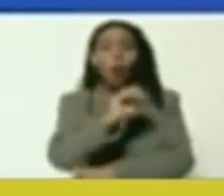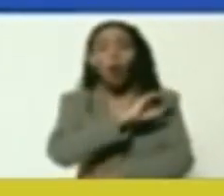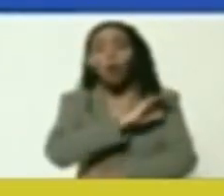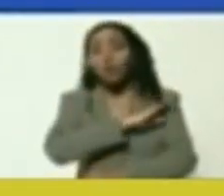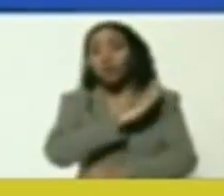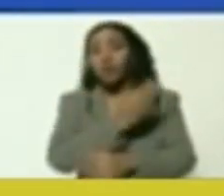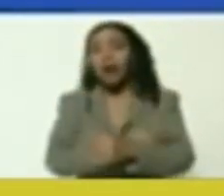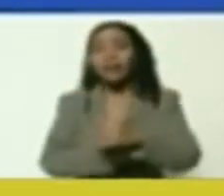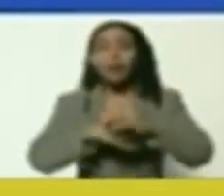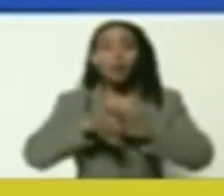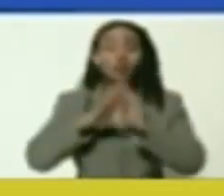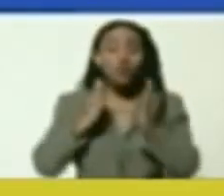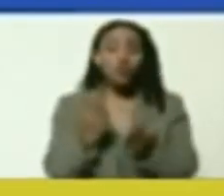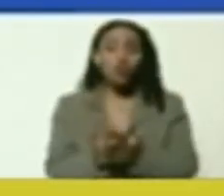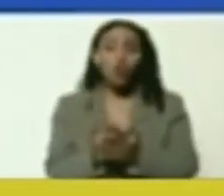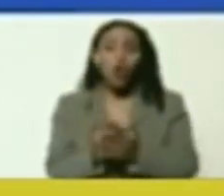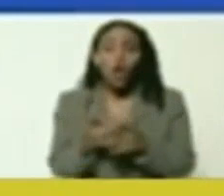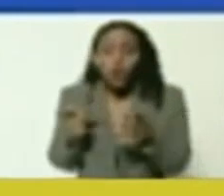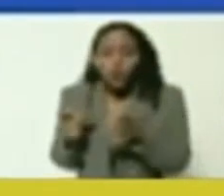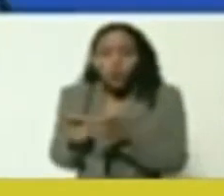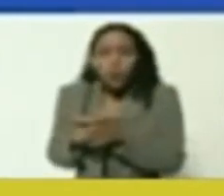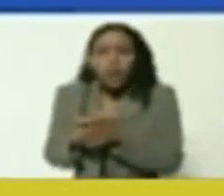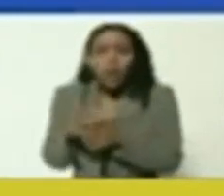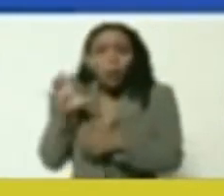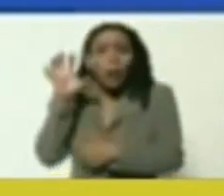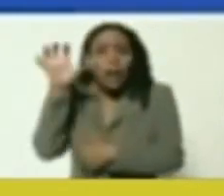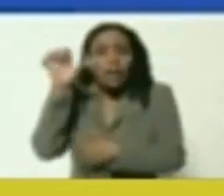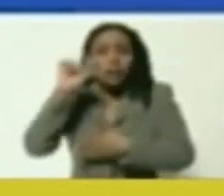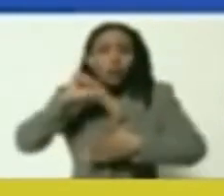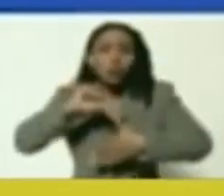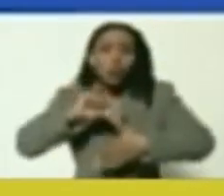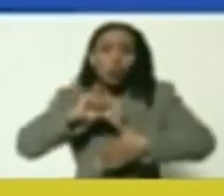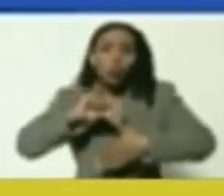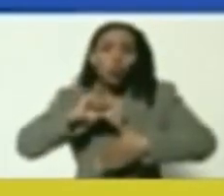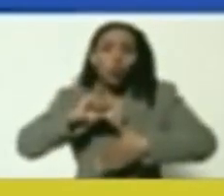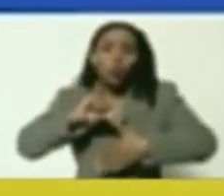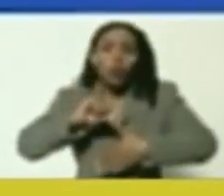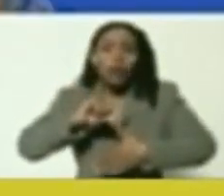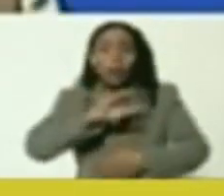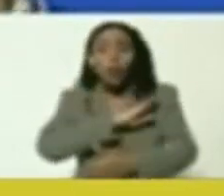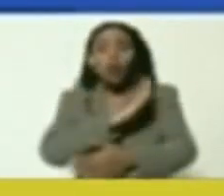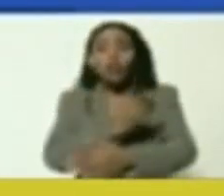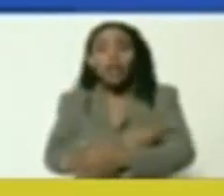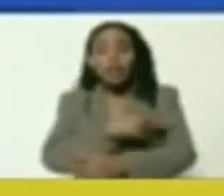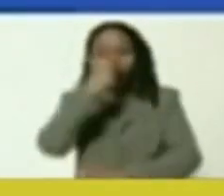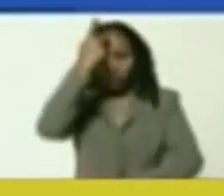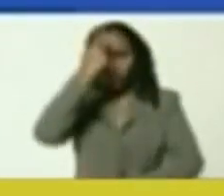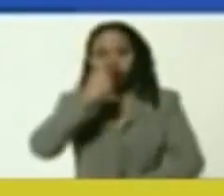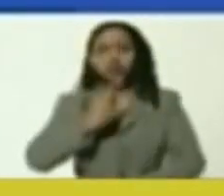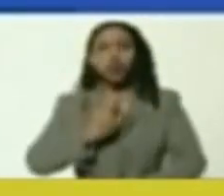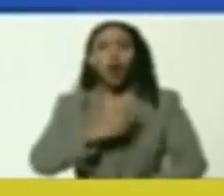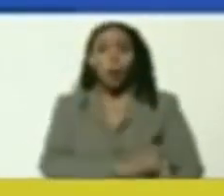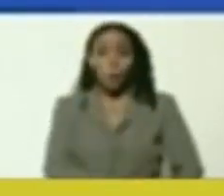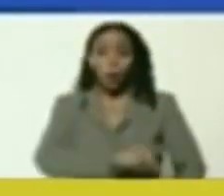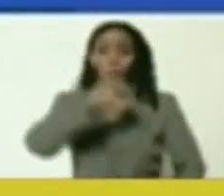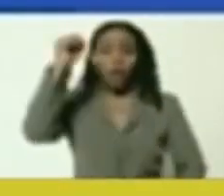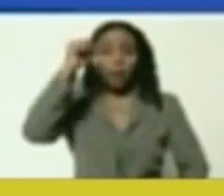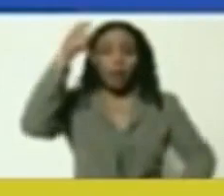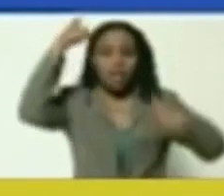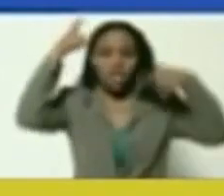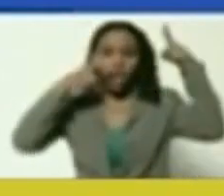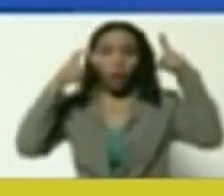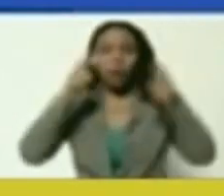country, world power, and a small, South American country, which is mortal power.